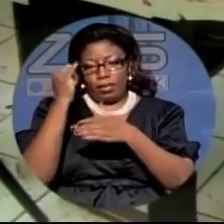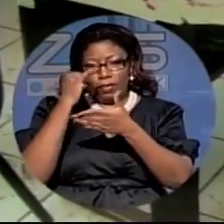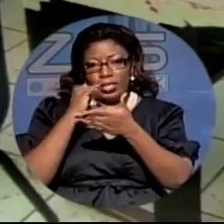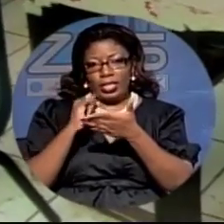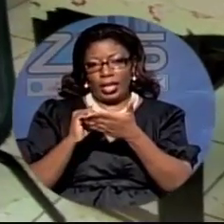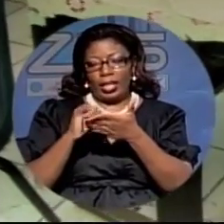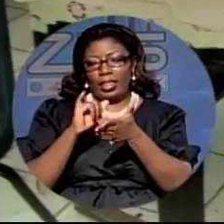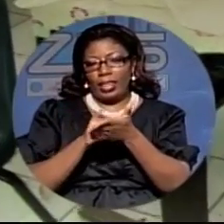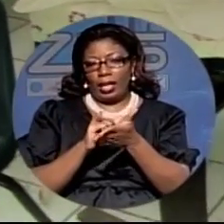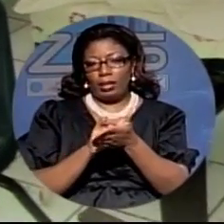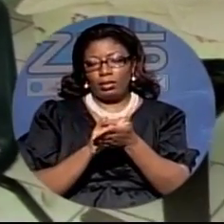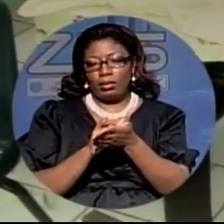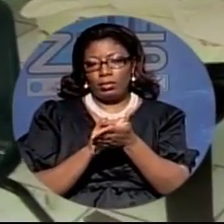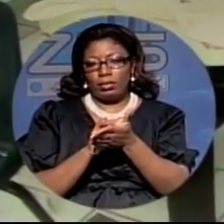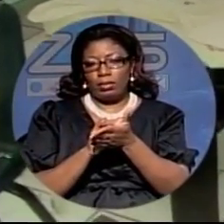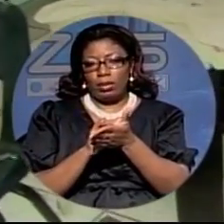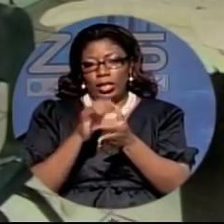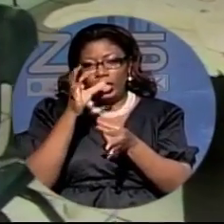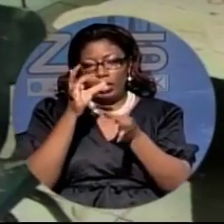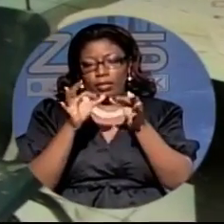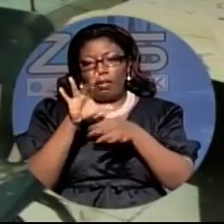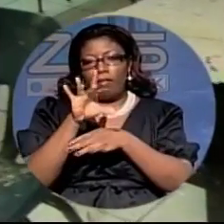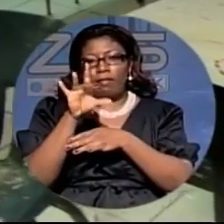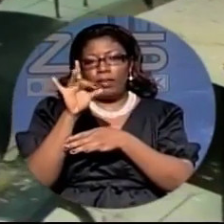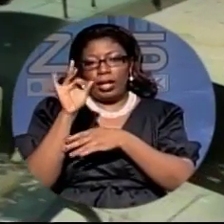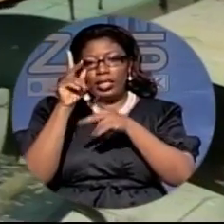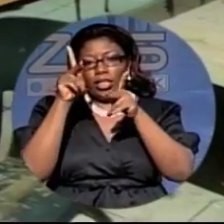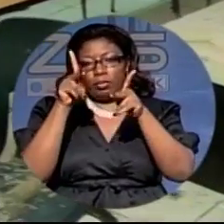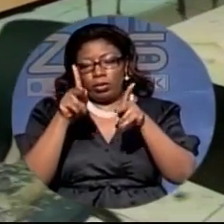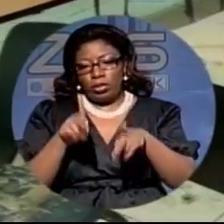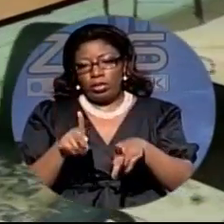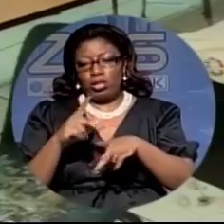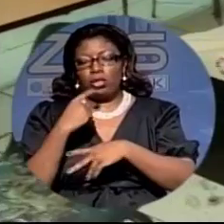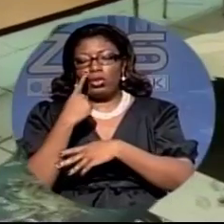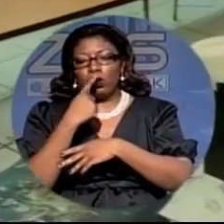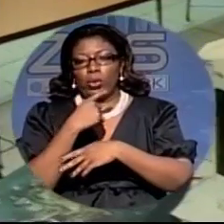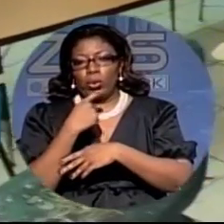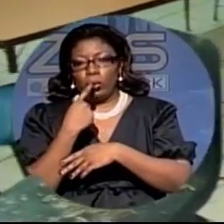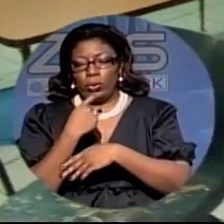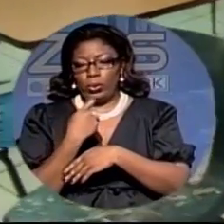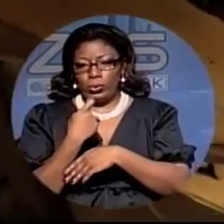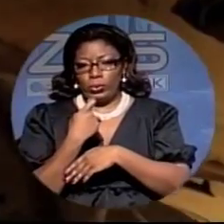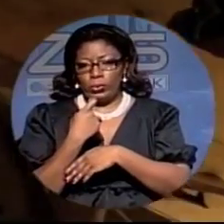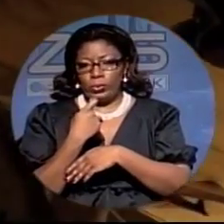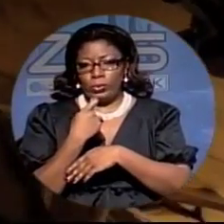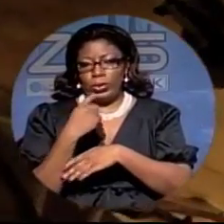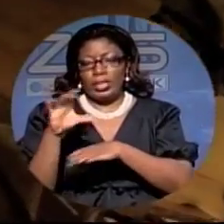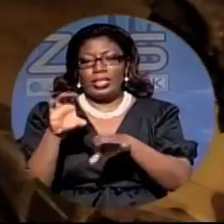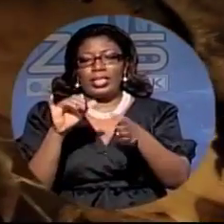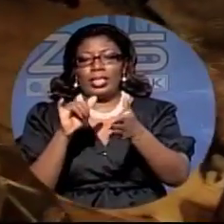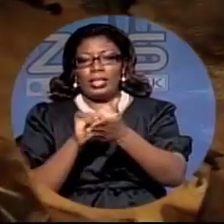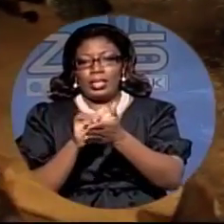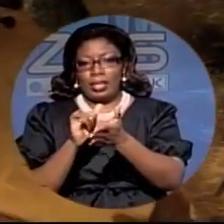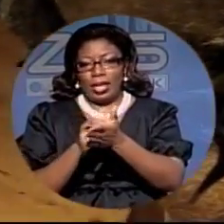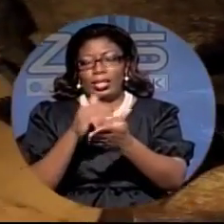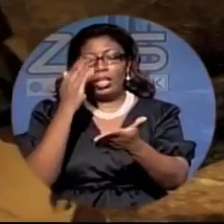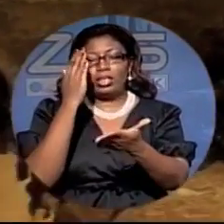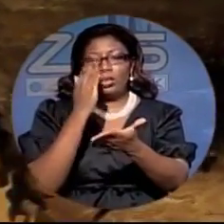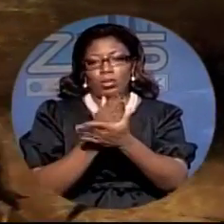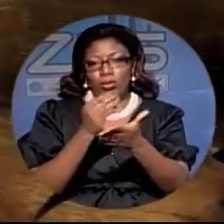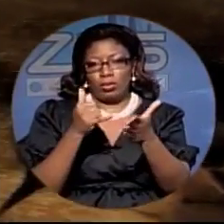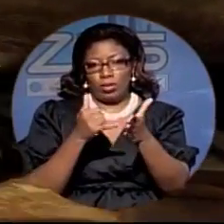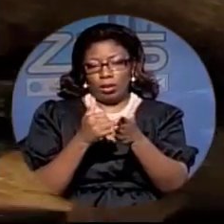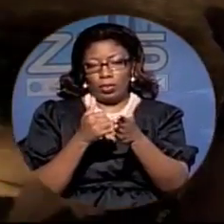and determine whether they can find the culprits and and and and stop the nonsense that's going on fortunately